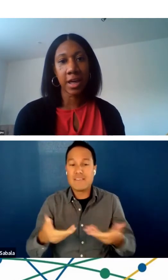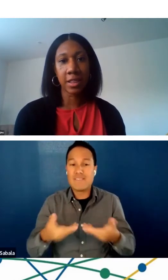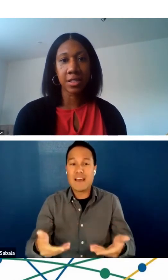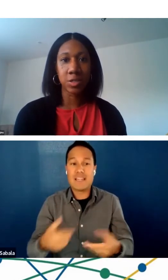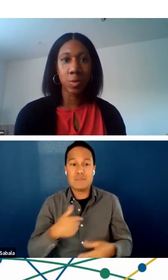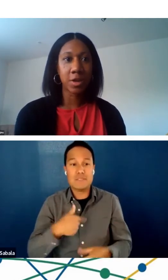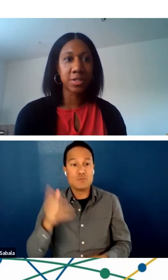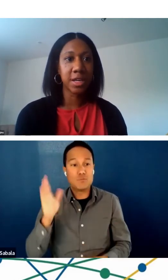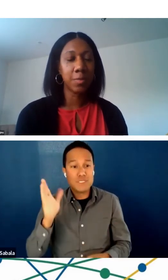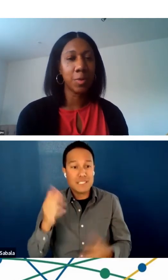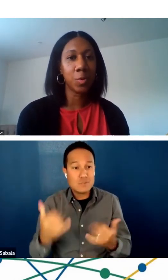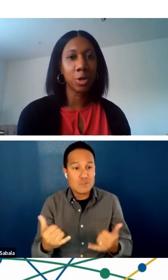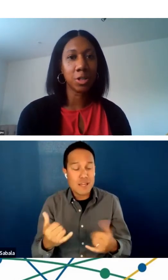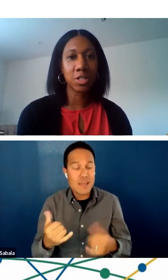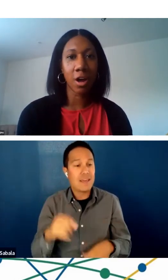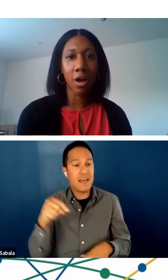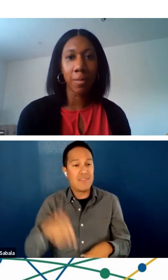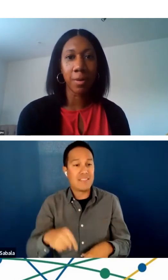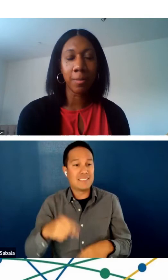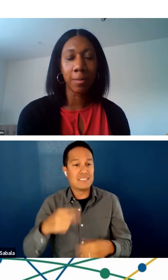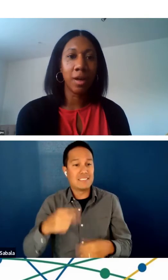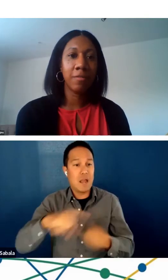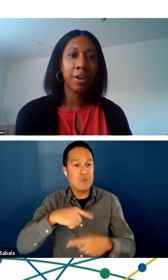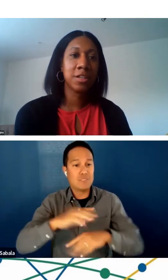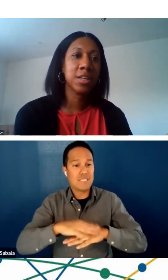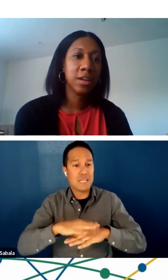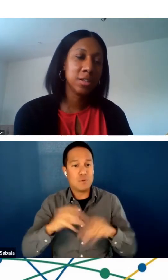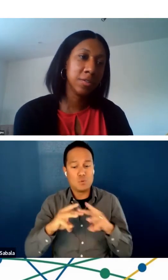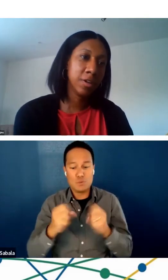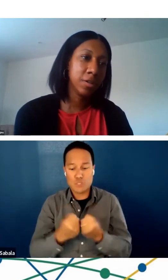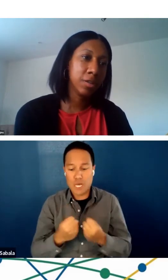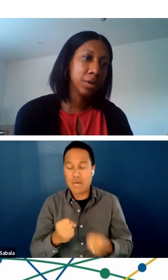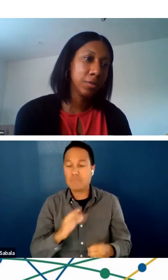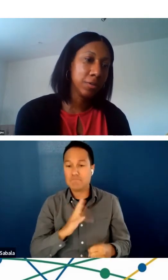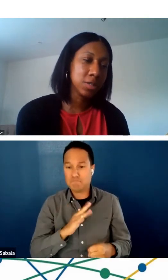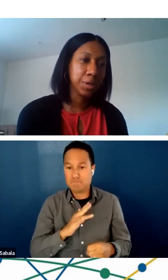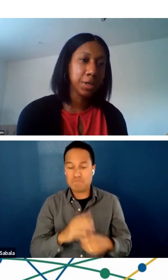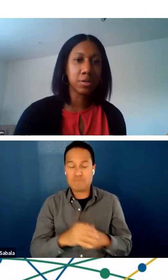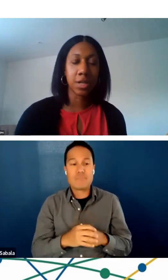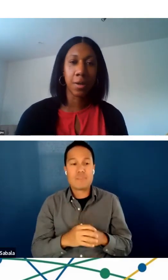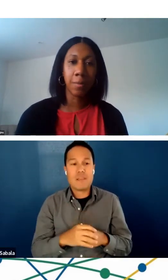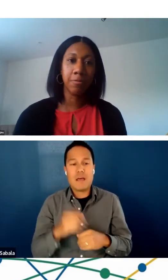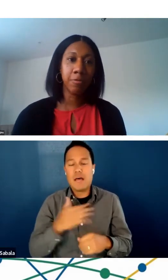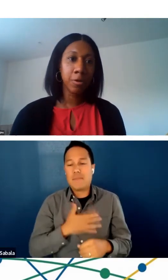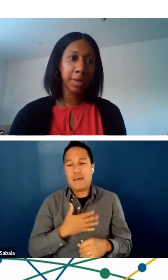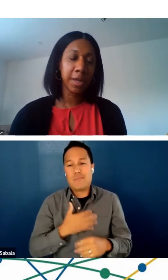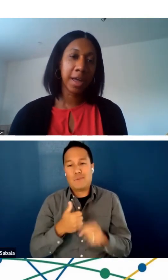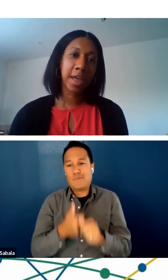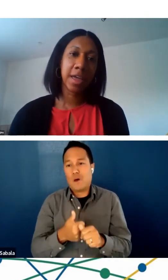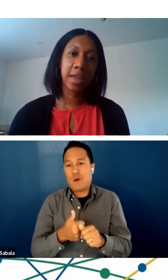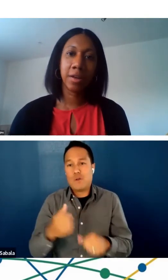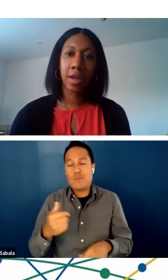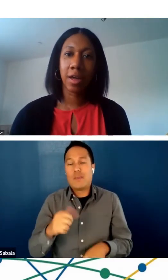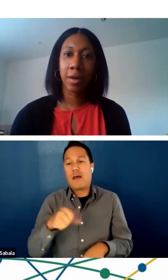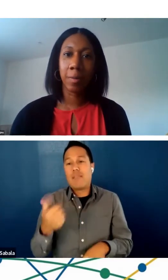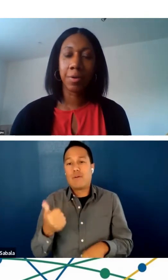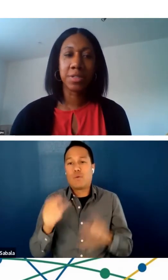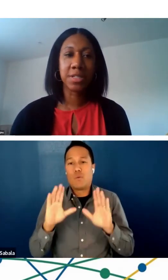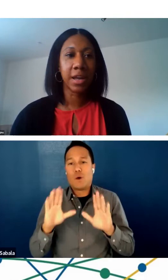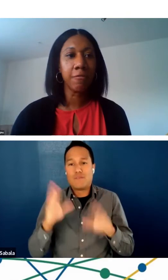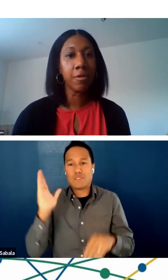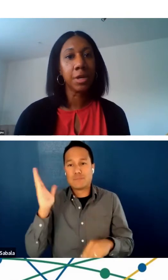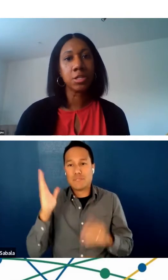today at this roundtable workshop. I'm very excited to follow the wonderful speakers before me and